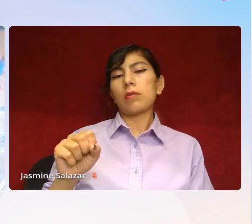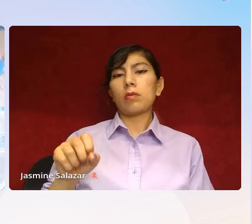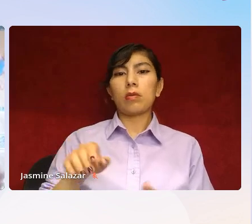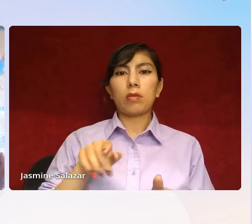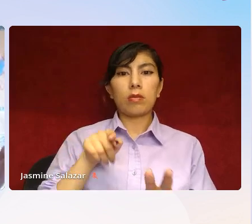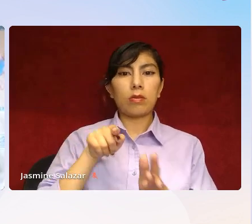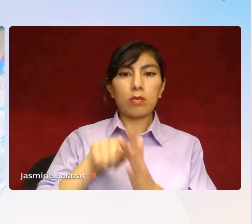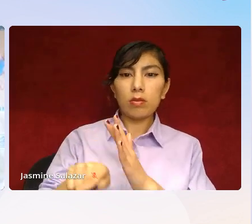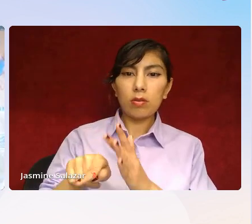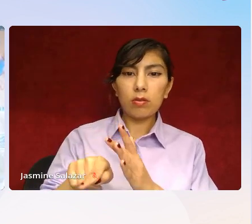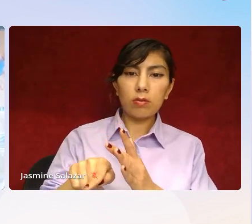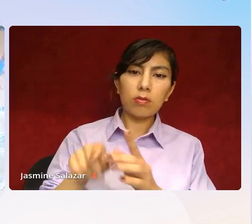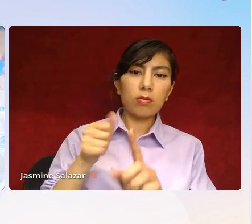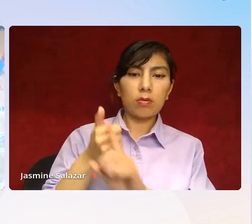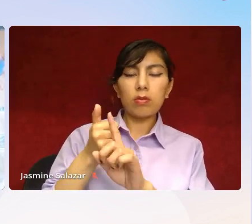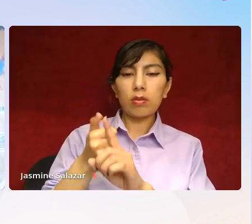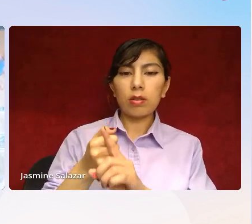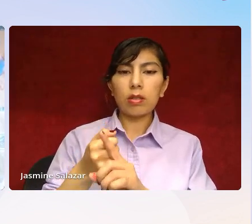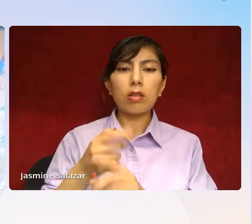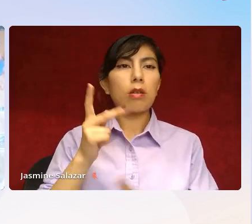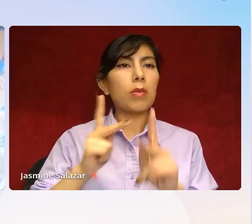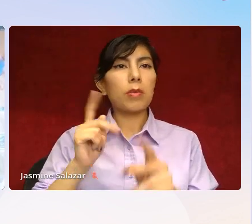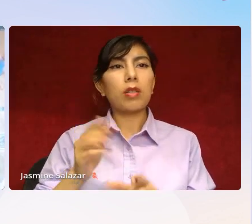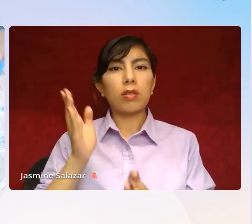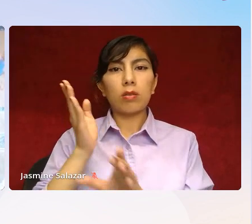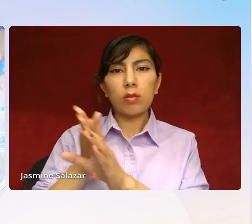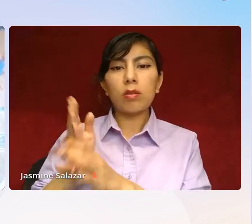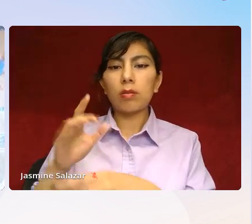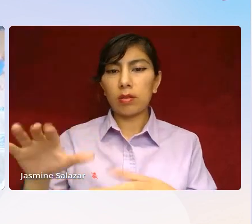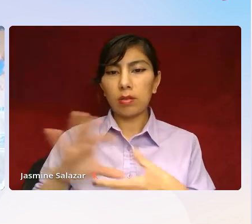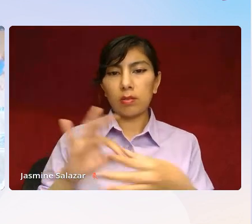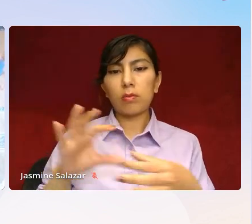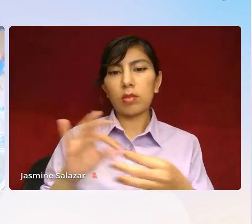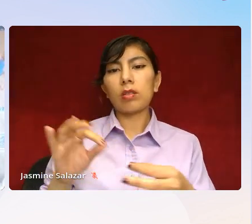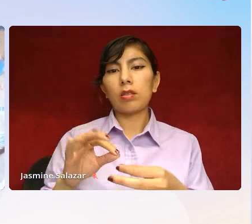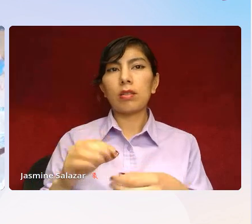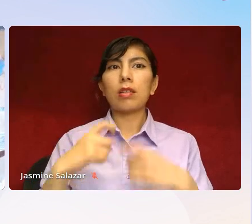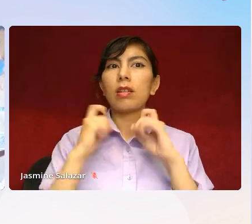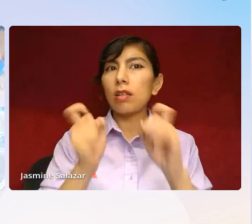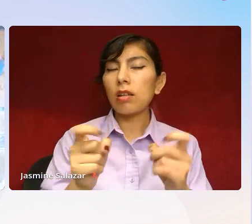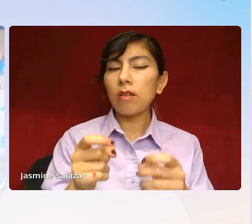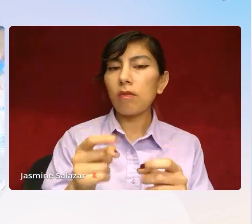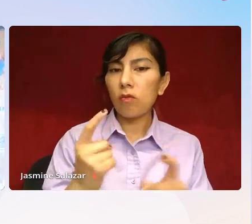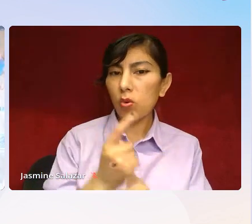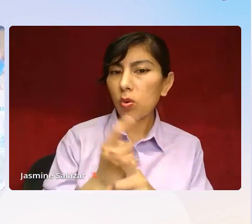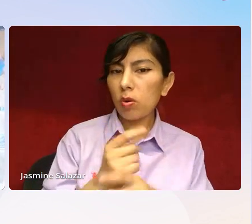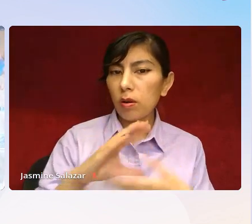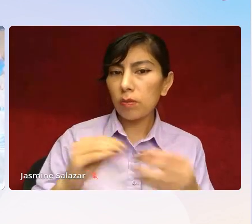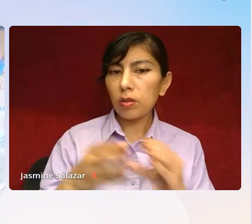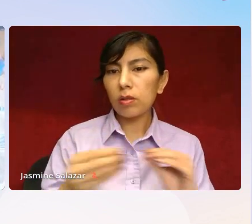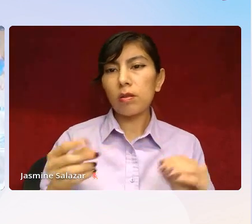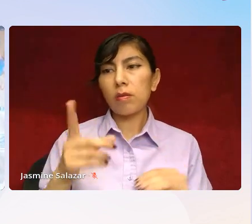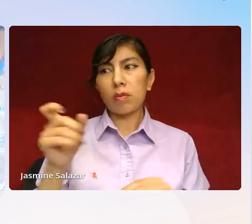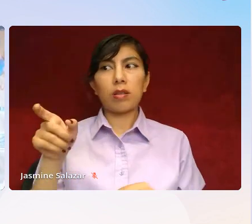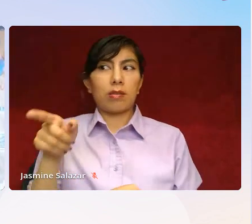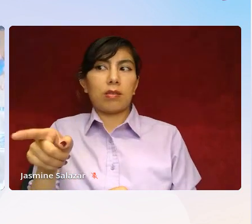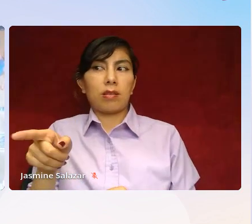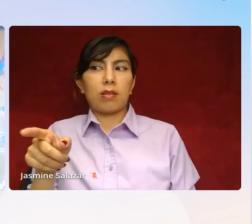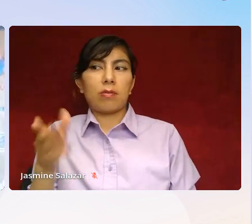know, people need to interrupt these messages and give correct information, because that makes other people say, oh, I'm never going to tell anyone.